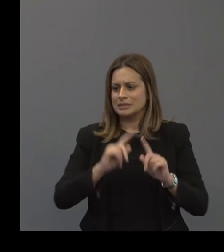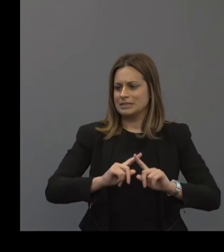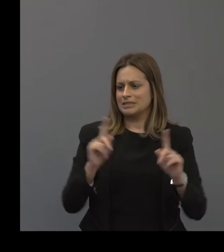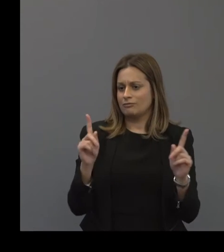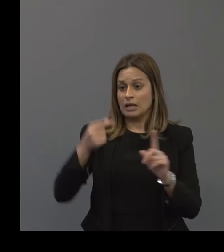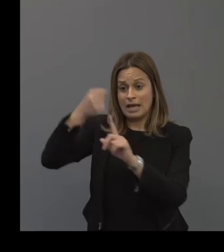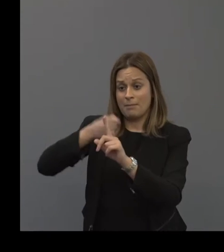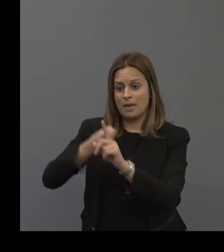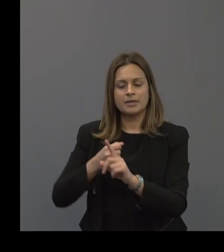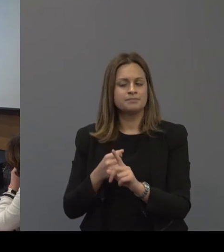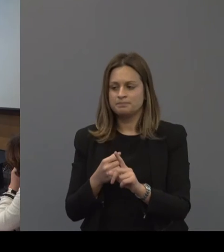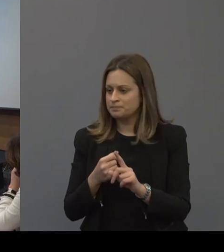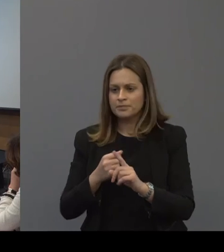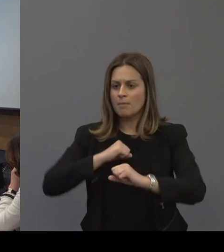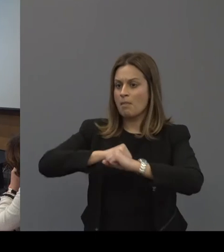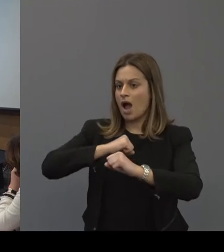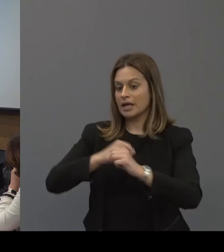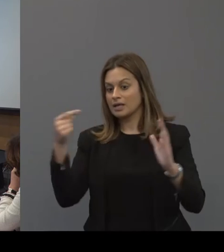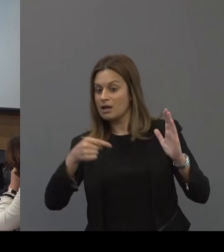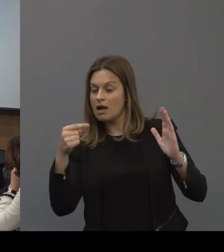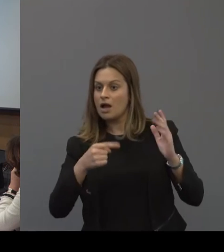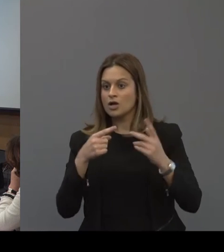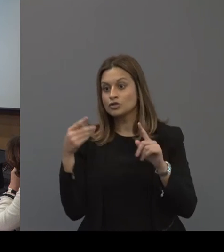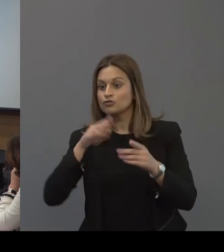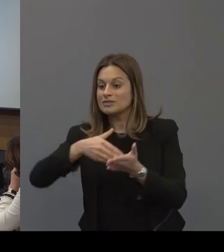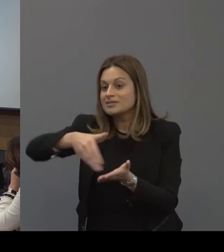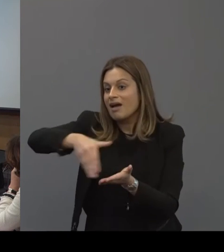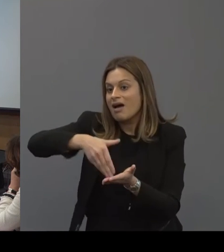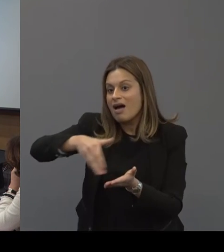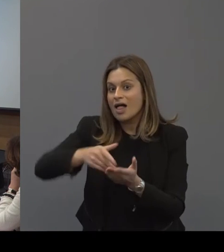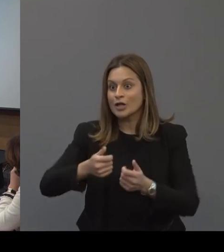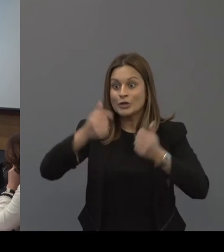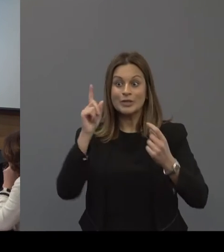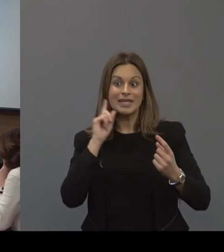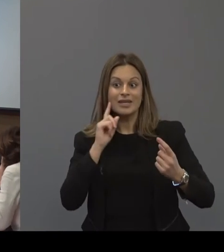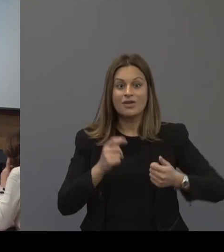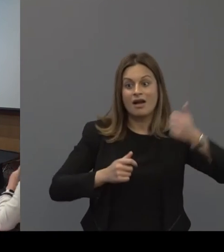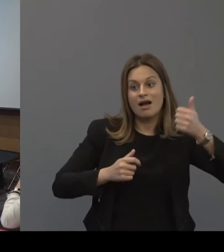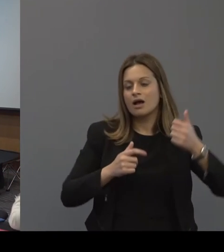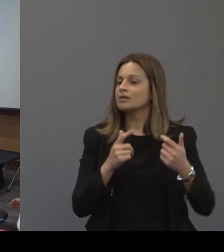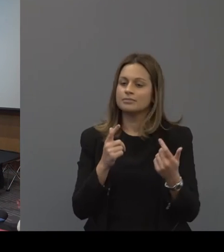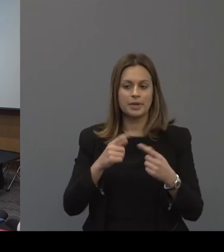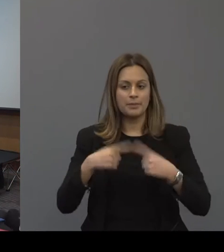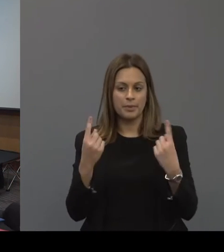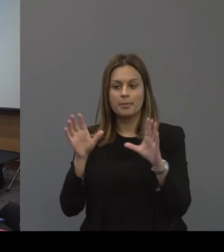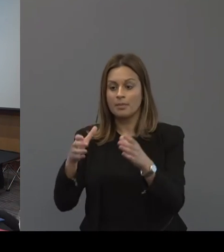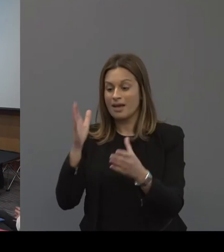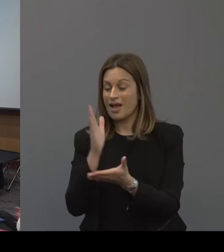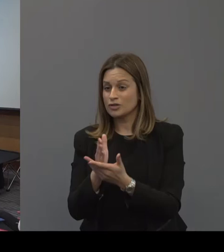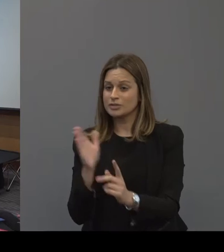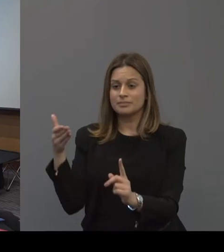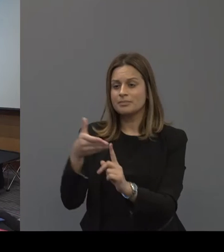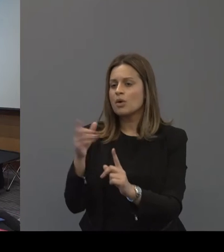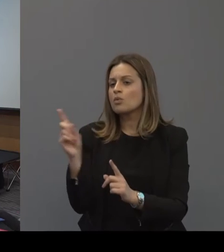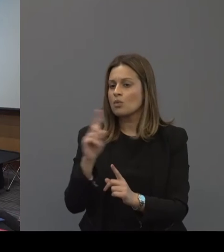not a campaign. This isn't a marketing approach to try to sell that good hearing is good for you. It is actually